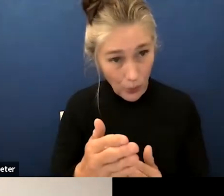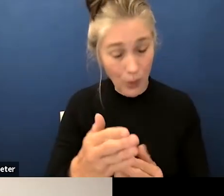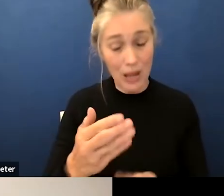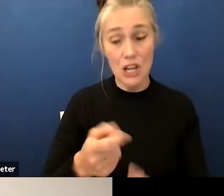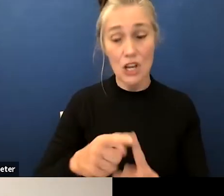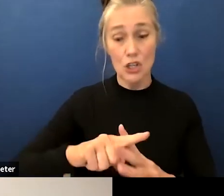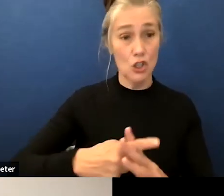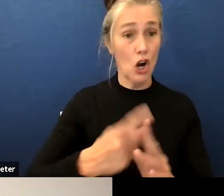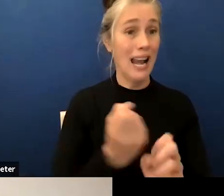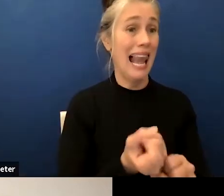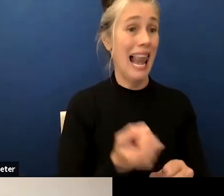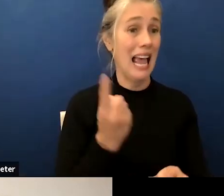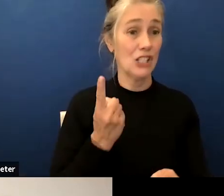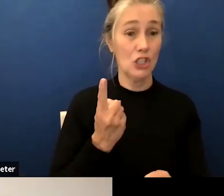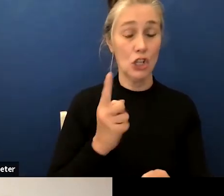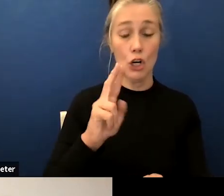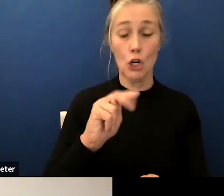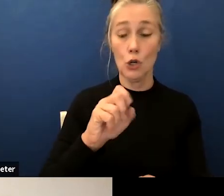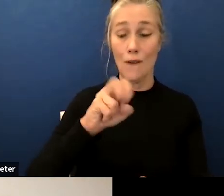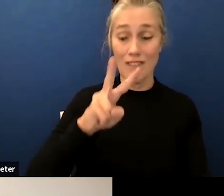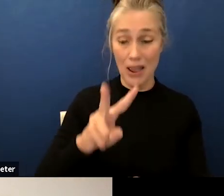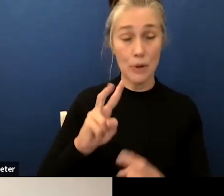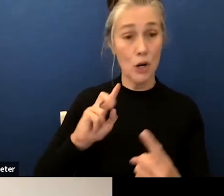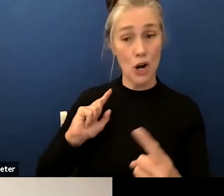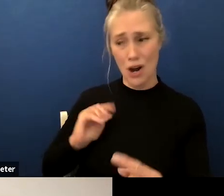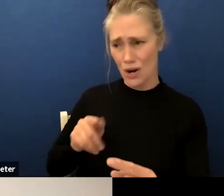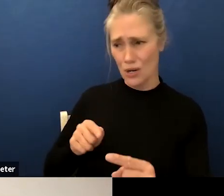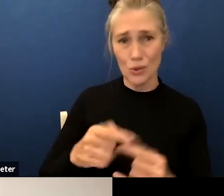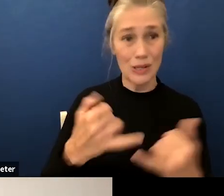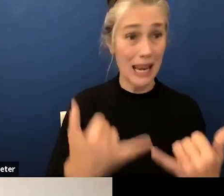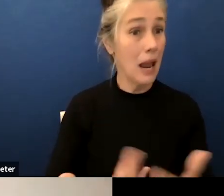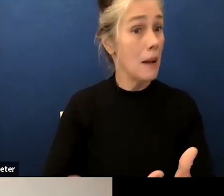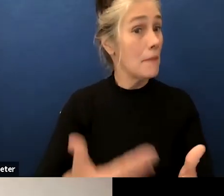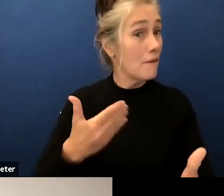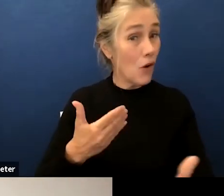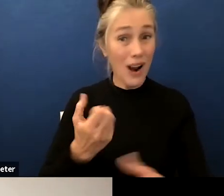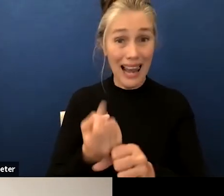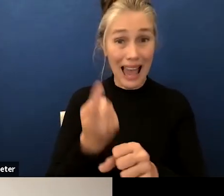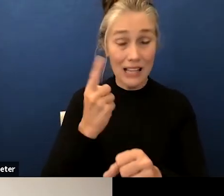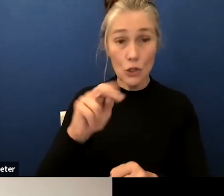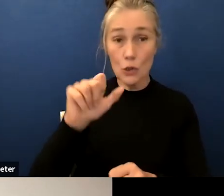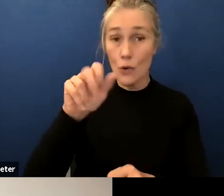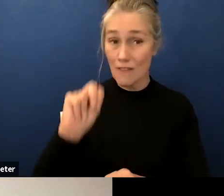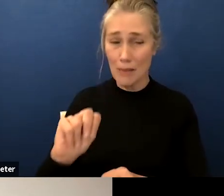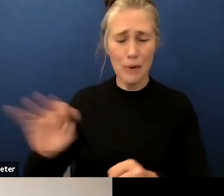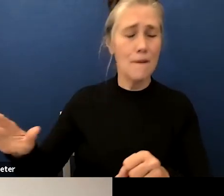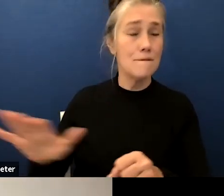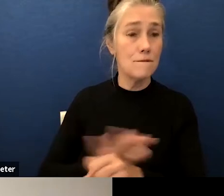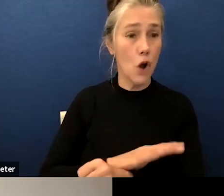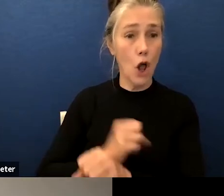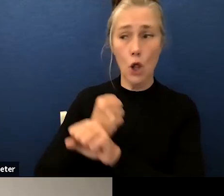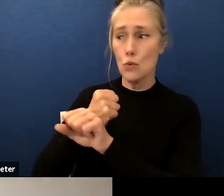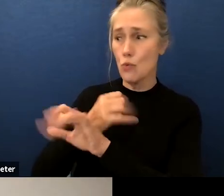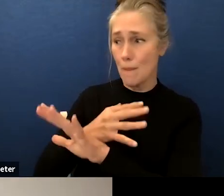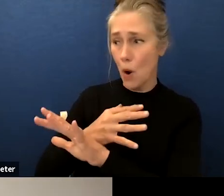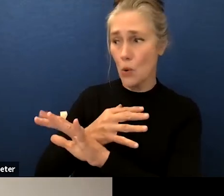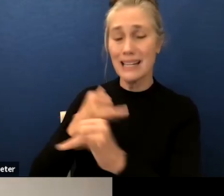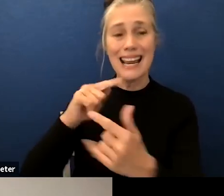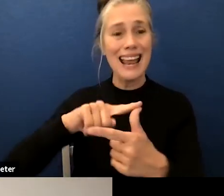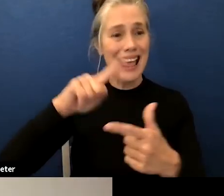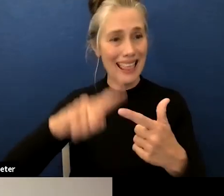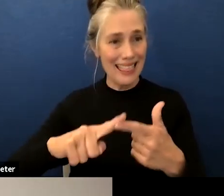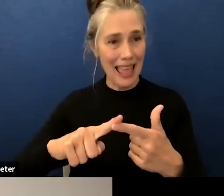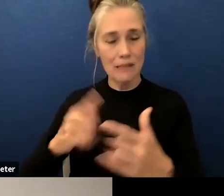we have gone from full remote remote learning to hybrid learning to full in-person